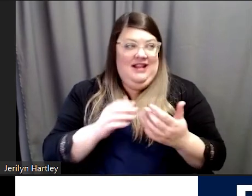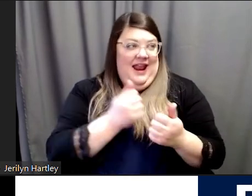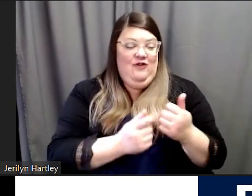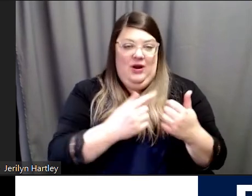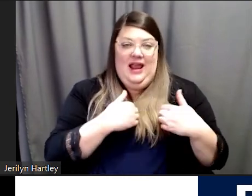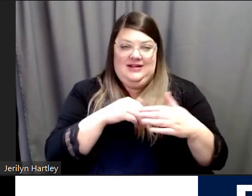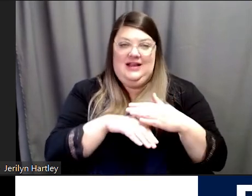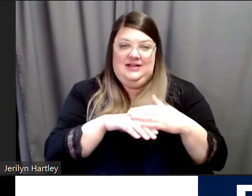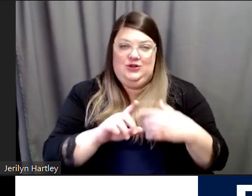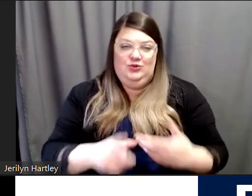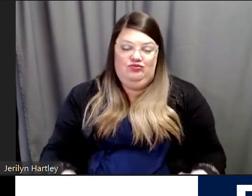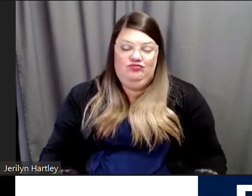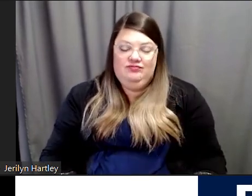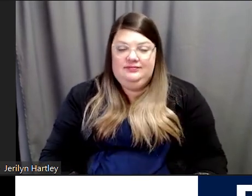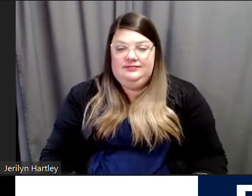access to. you.